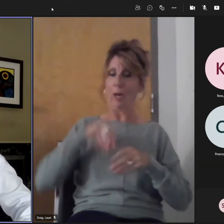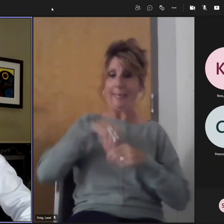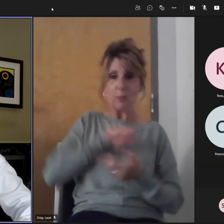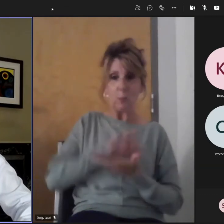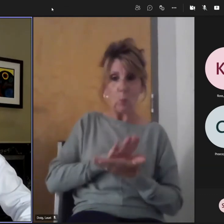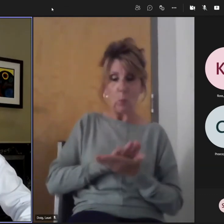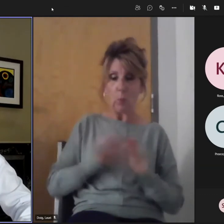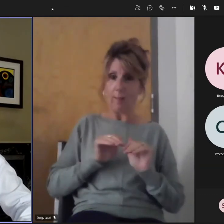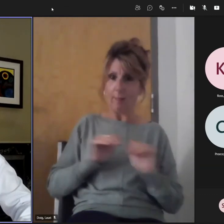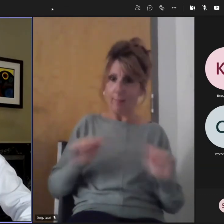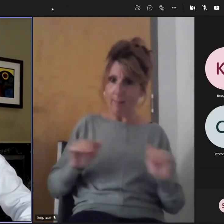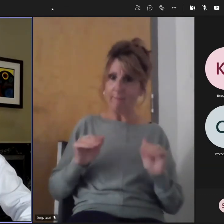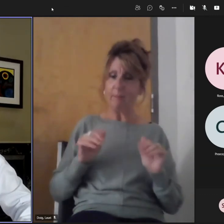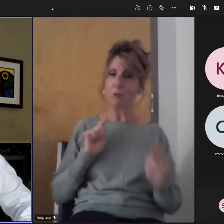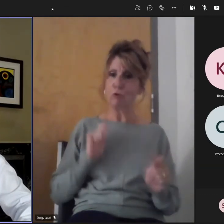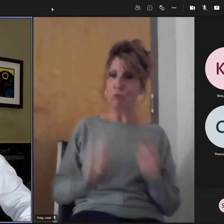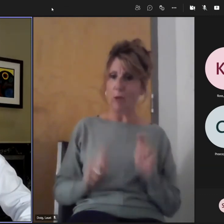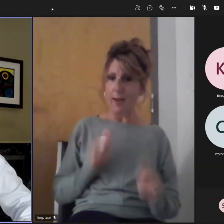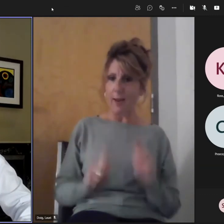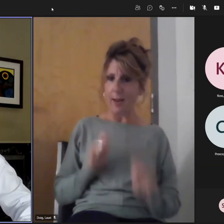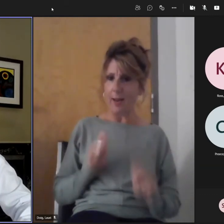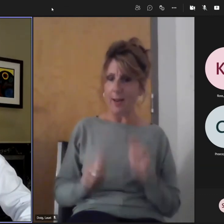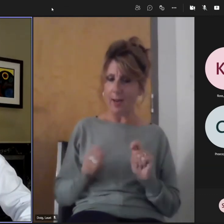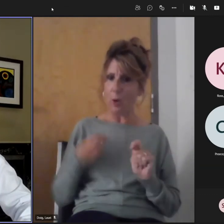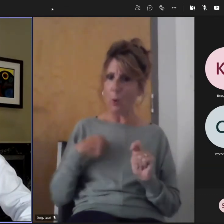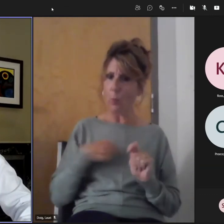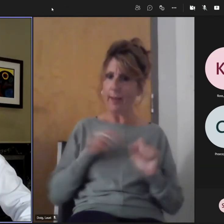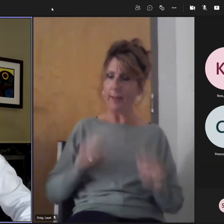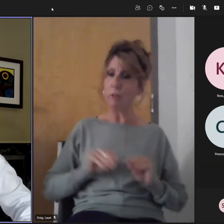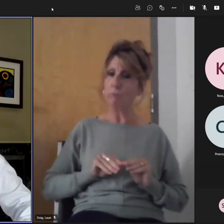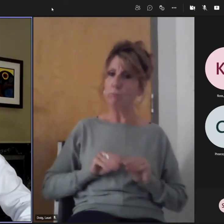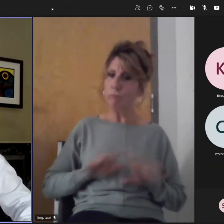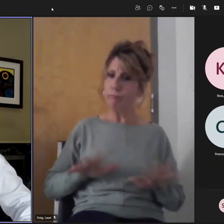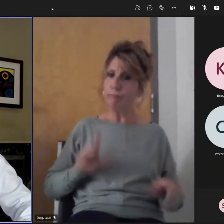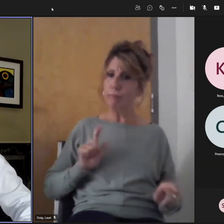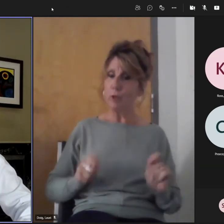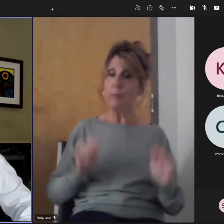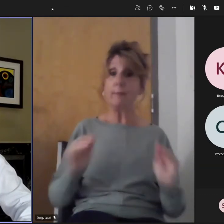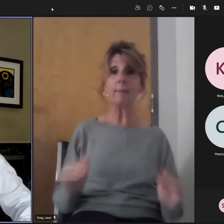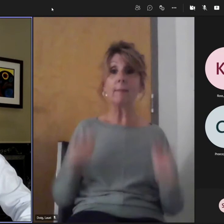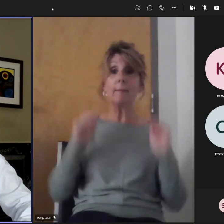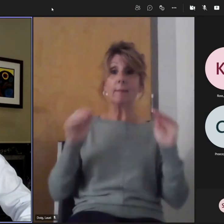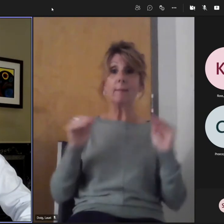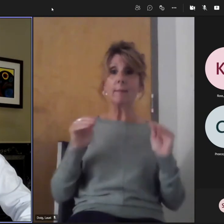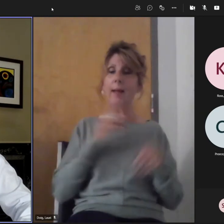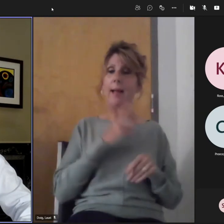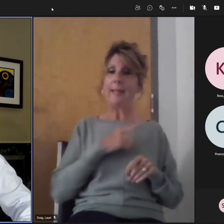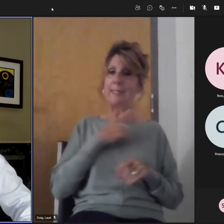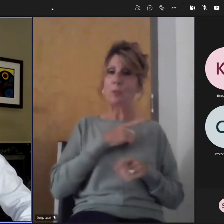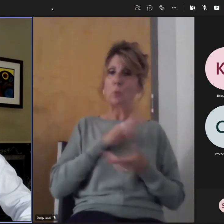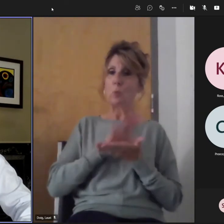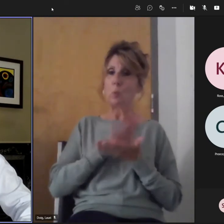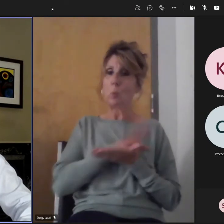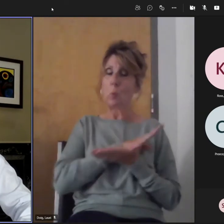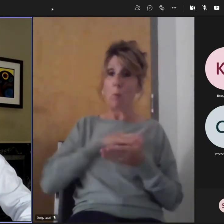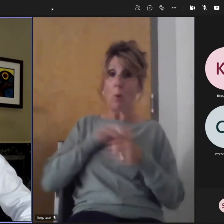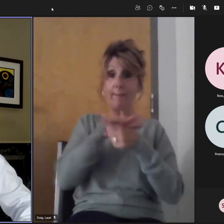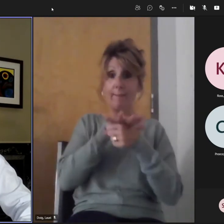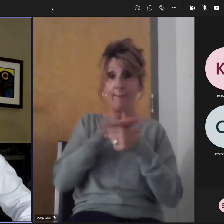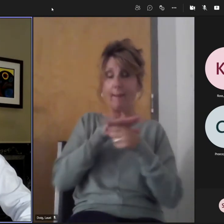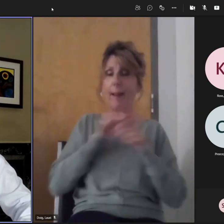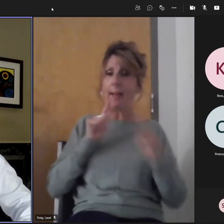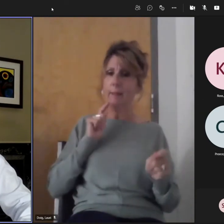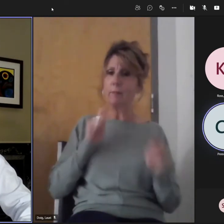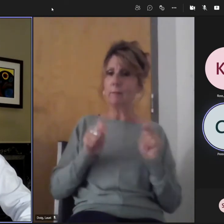decade, I go back to my moonshot between 2021 and 2025, we can do a lot of good things on the policy